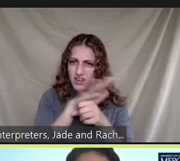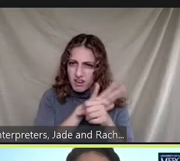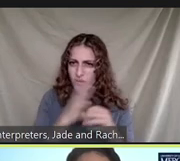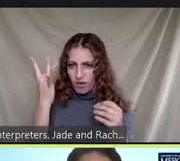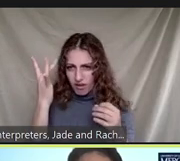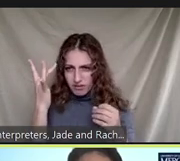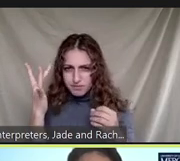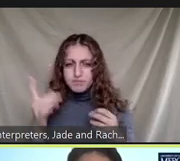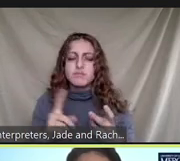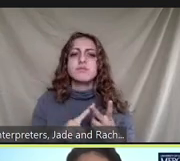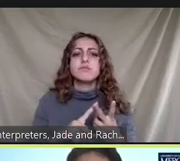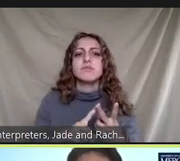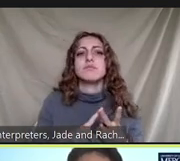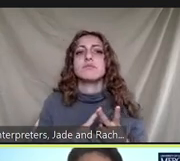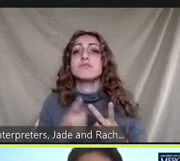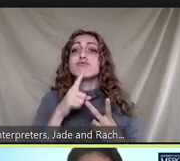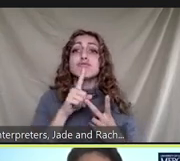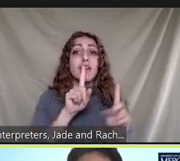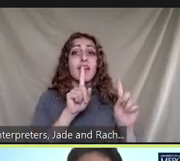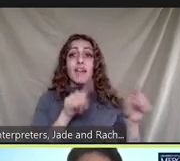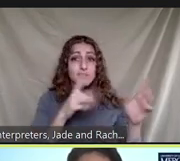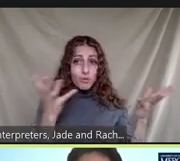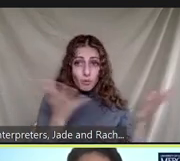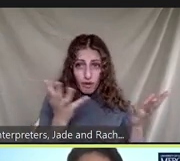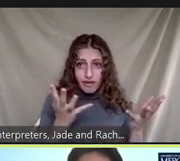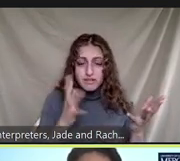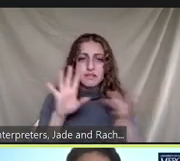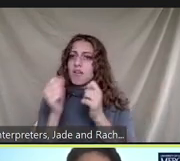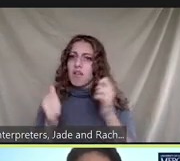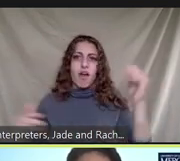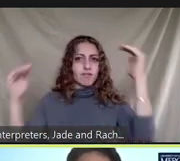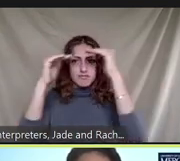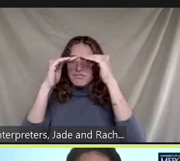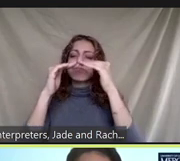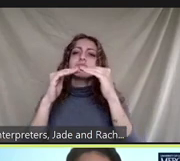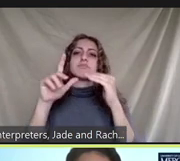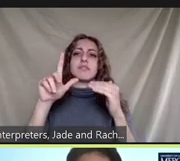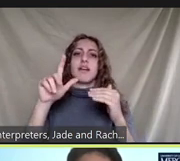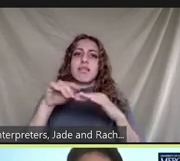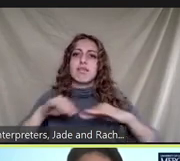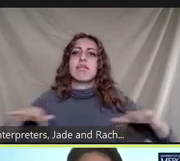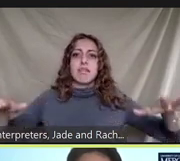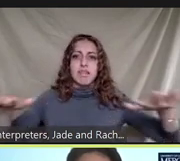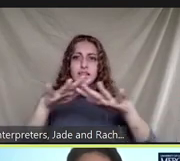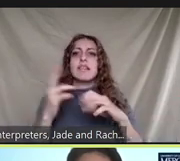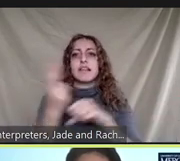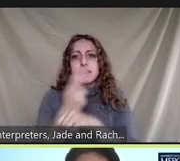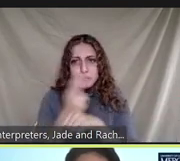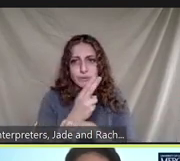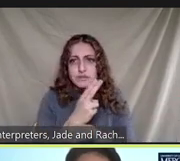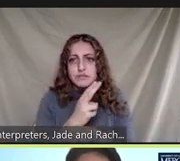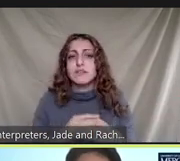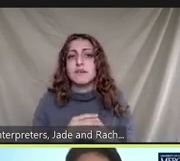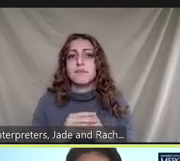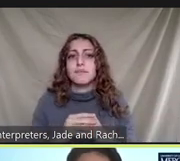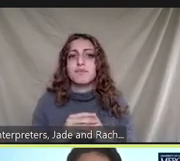so the answer really lies in inequitable land use inequitable land use is actually what's